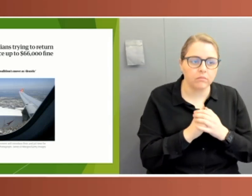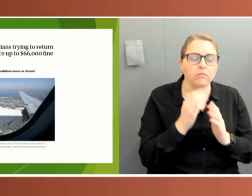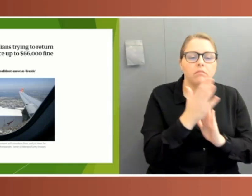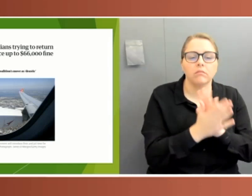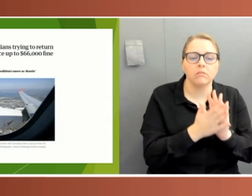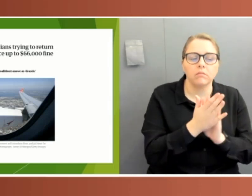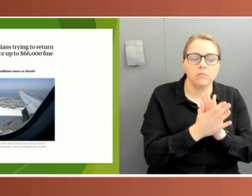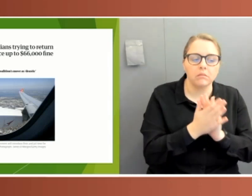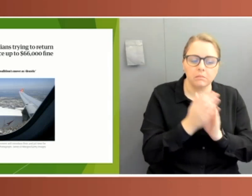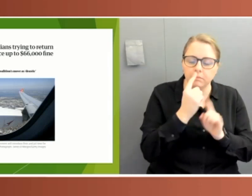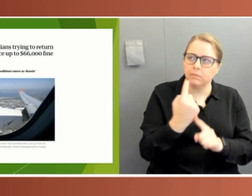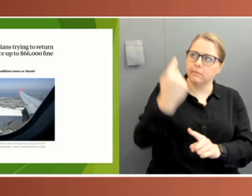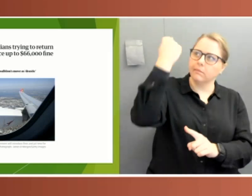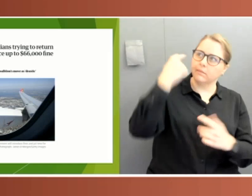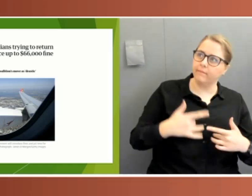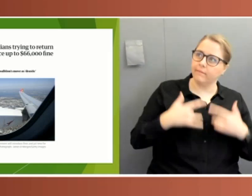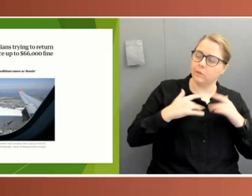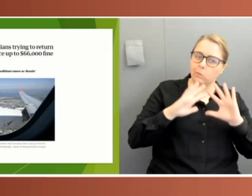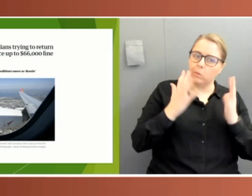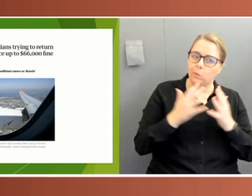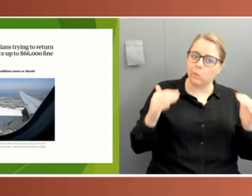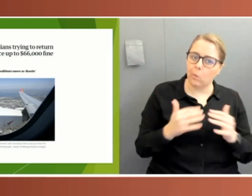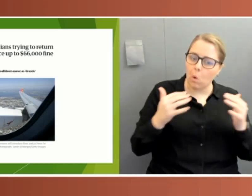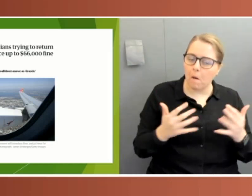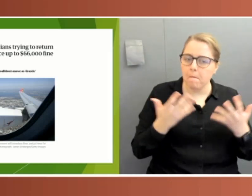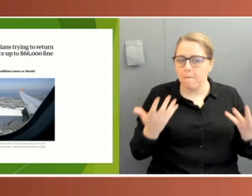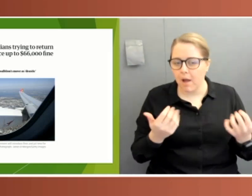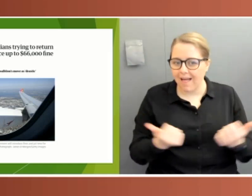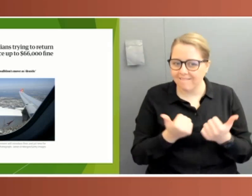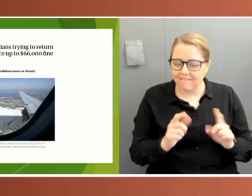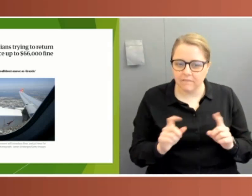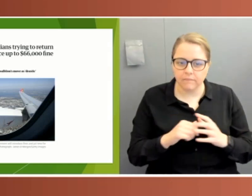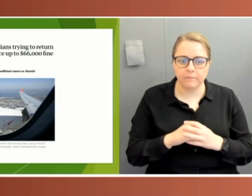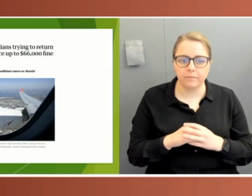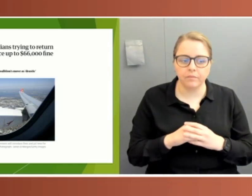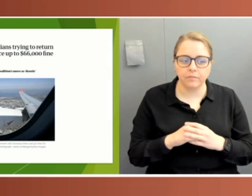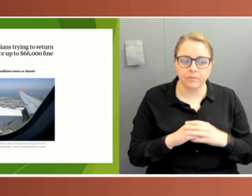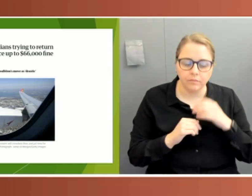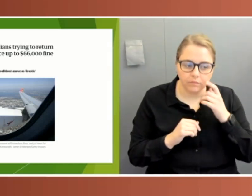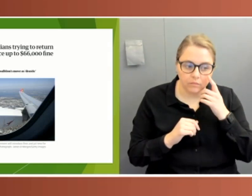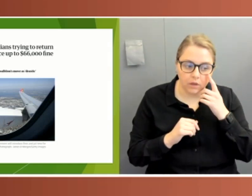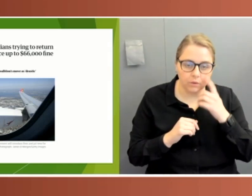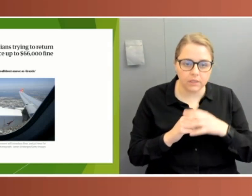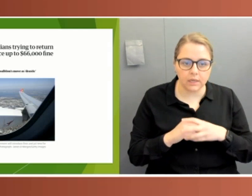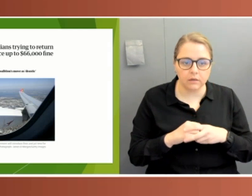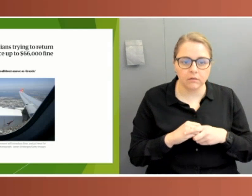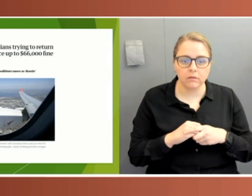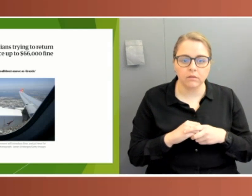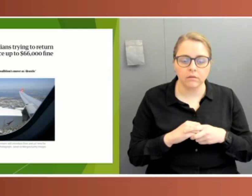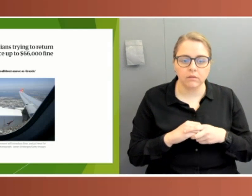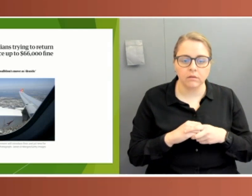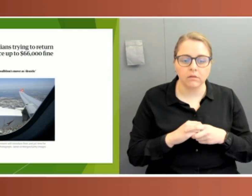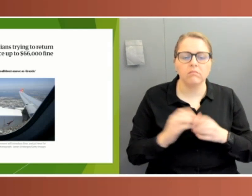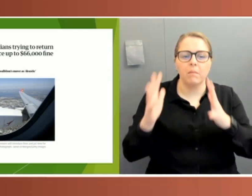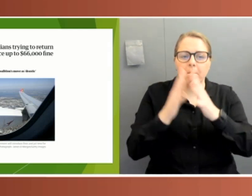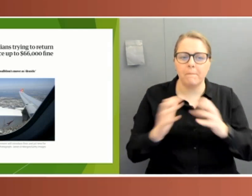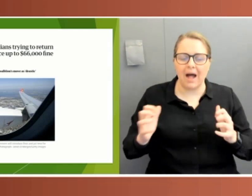the war. On occasion, Parliament did disallow regulations despite the government arguing they were needed to prosecute the war. Parliament's role was safeguarded